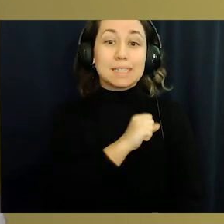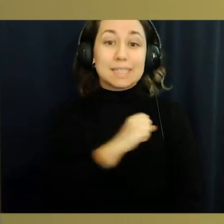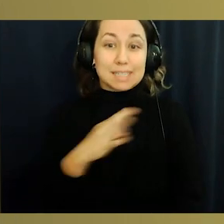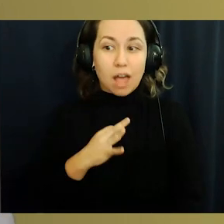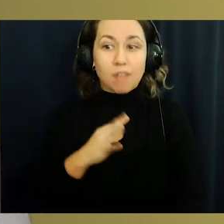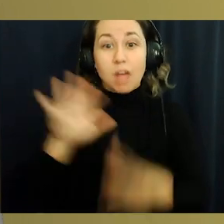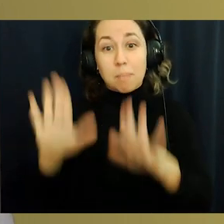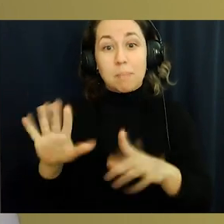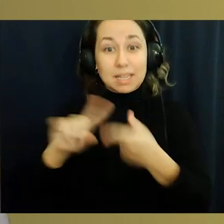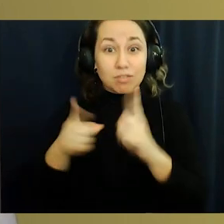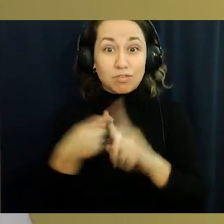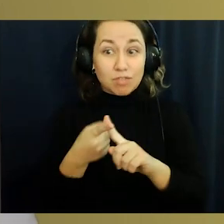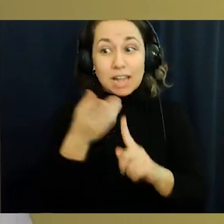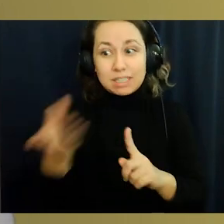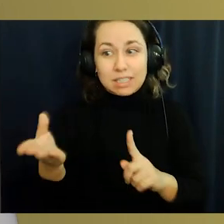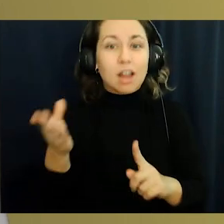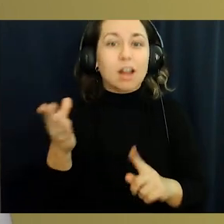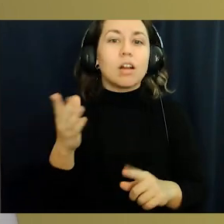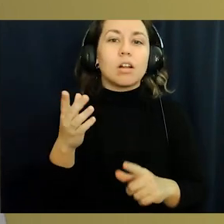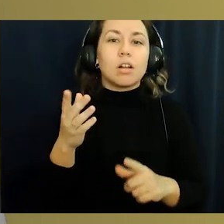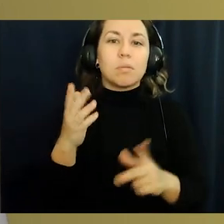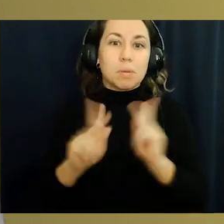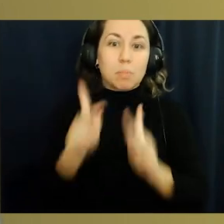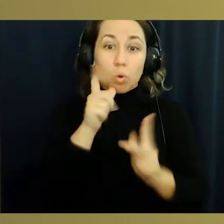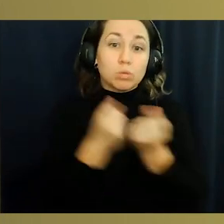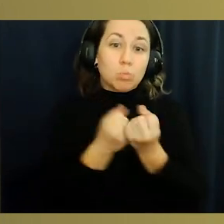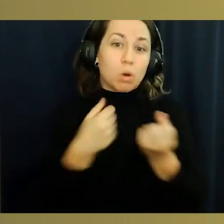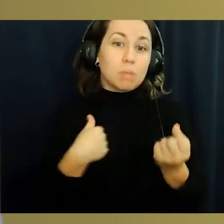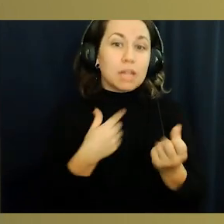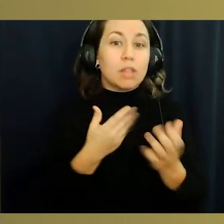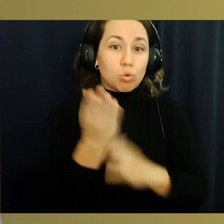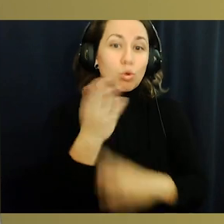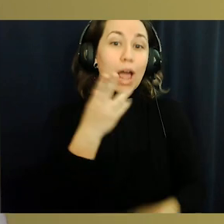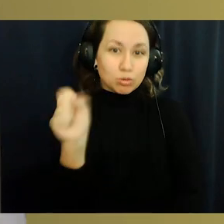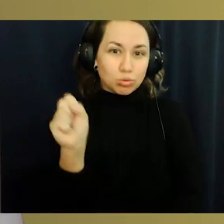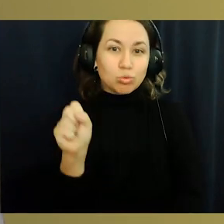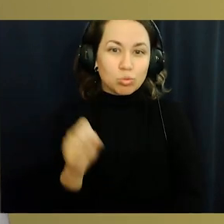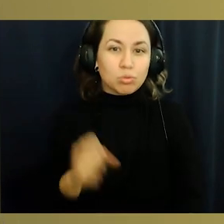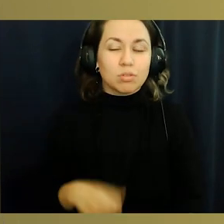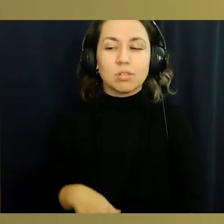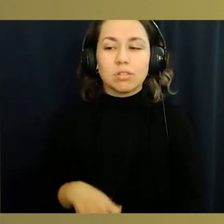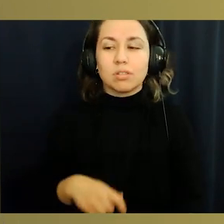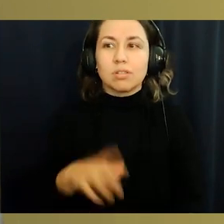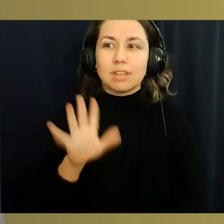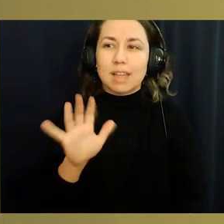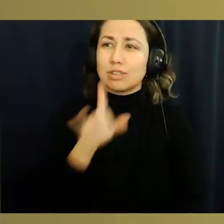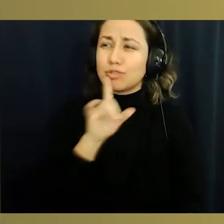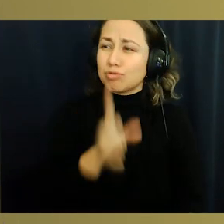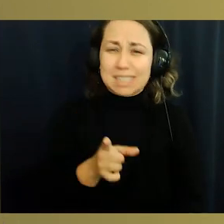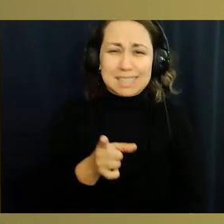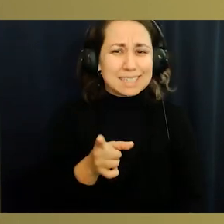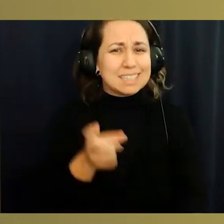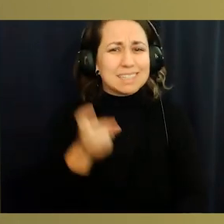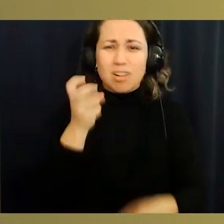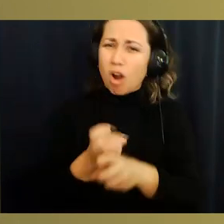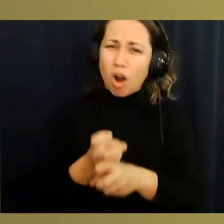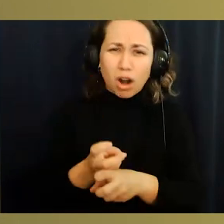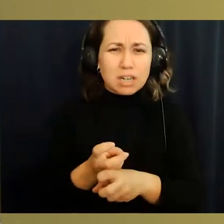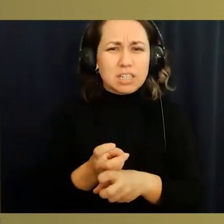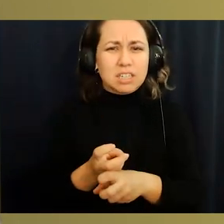I'd like to thank the Secondstrom staff and the teachers there and the amazing friends that I've met, the people that supported me throughout my high school career.